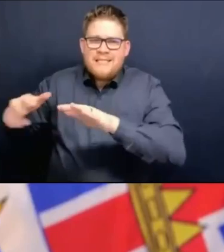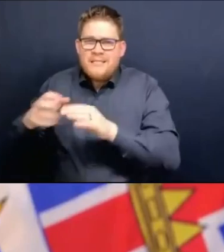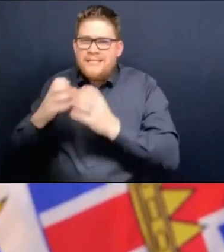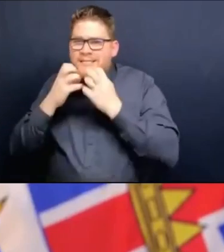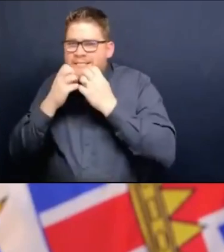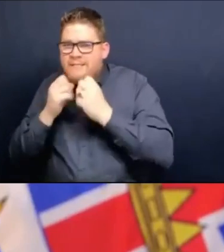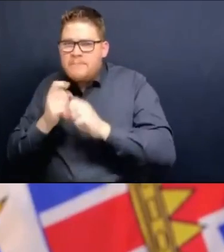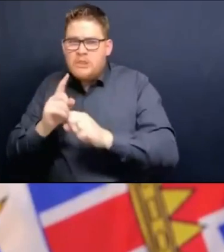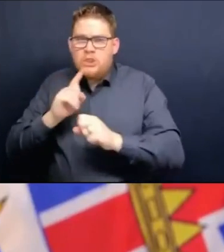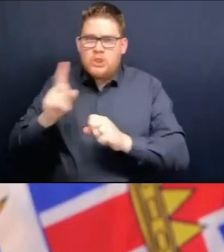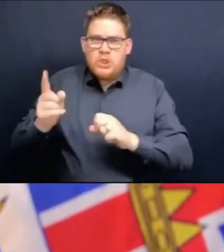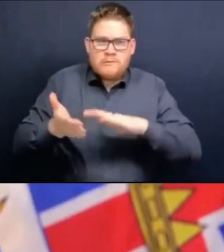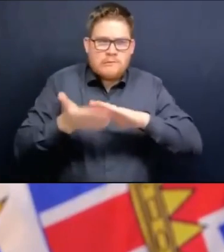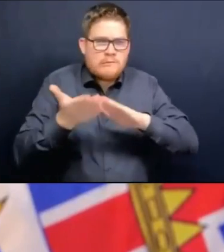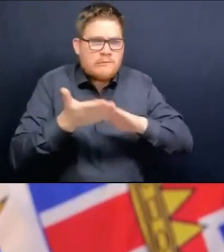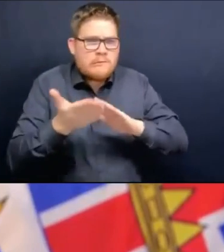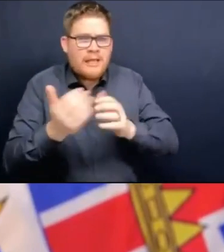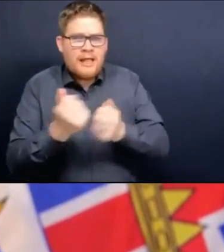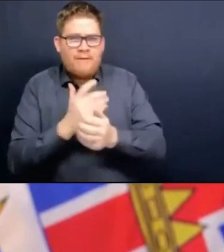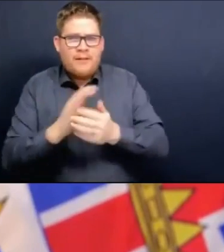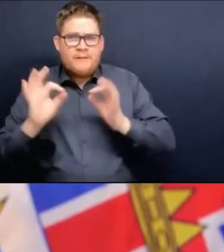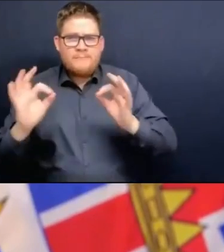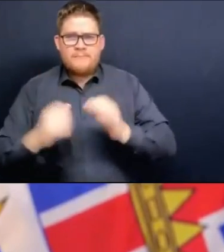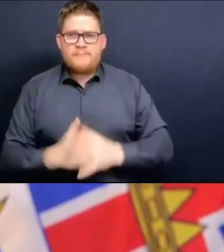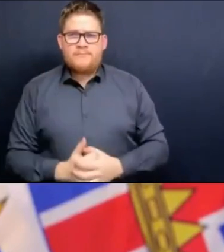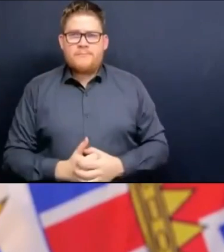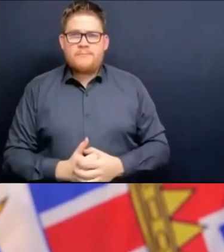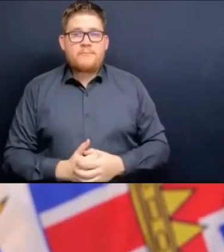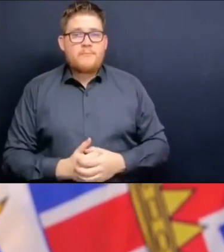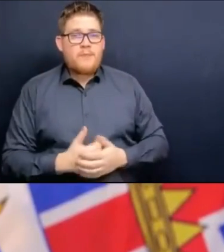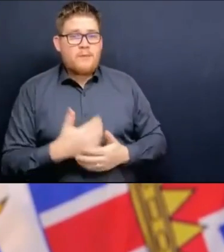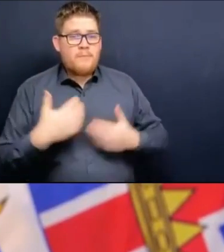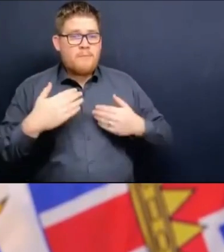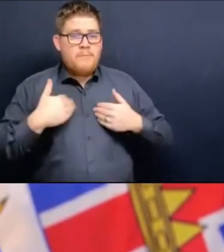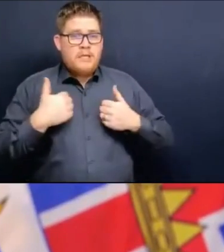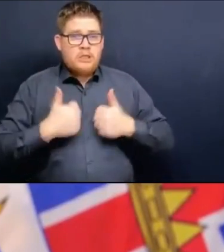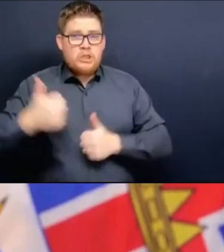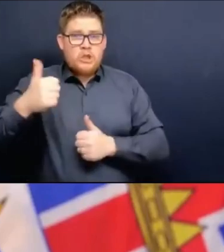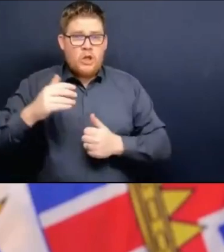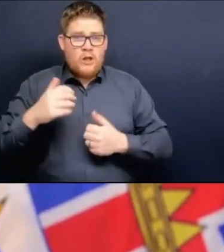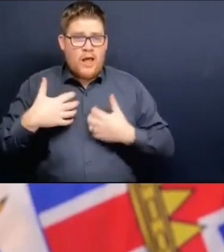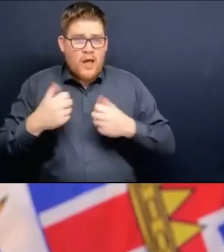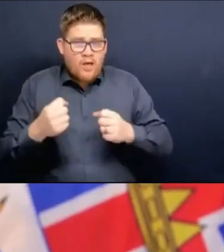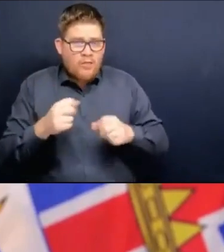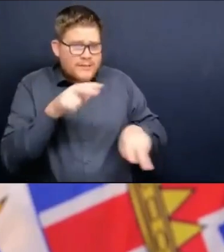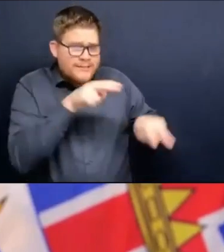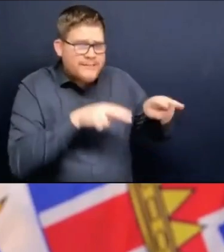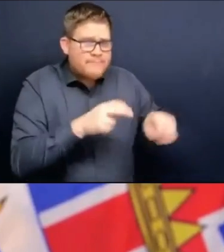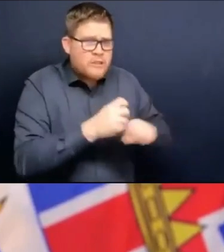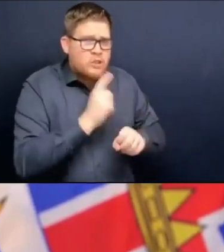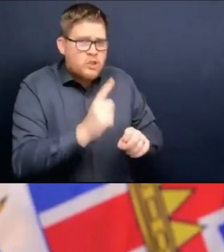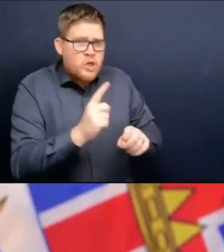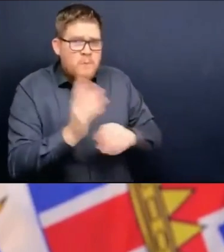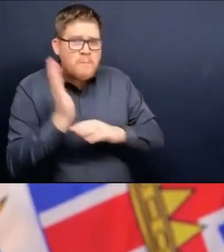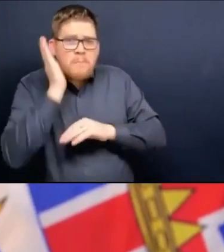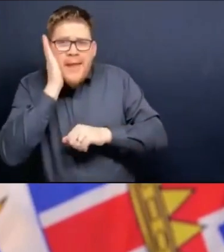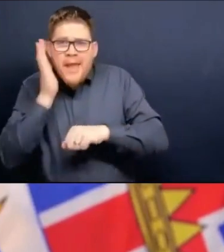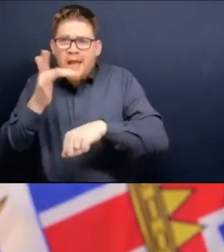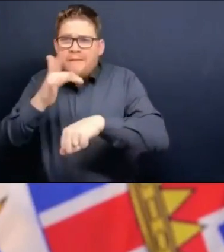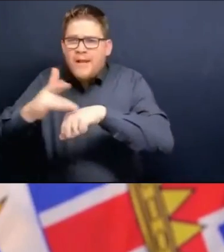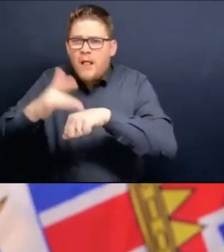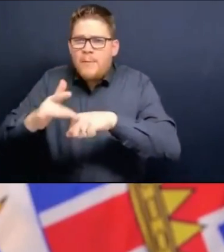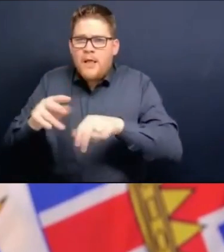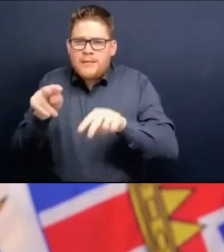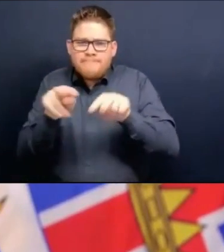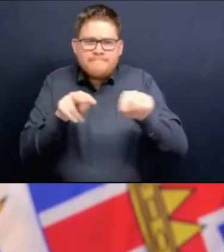to be able to care for people with a surge that is inevitable to come. But I do believe, knowing